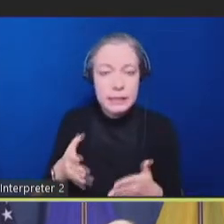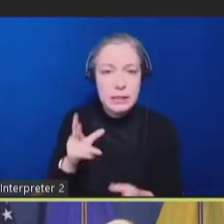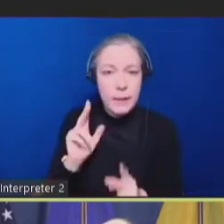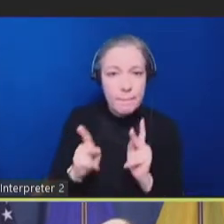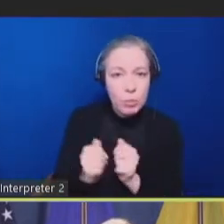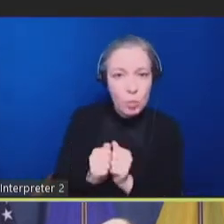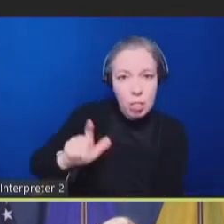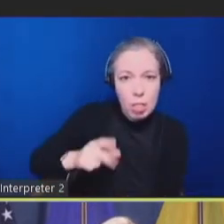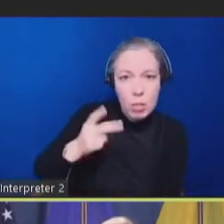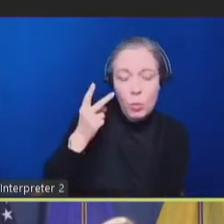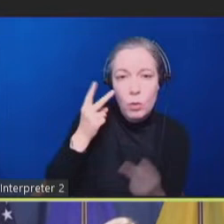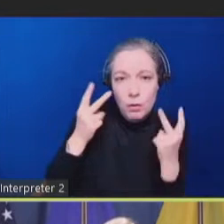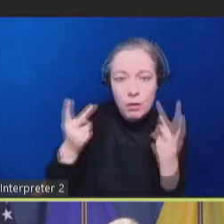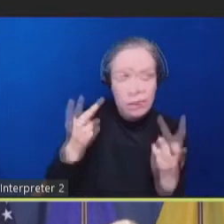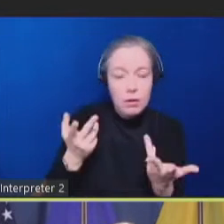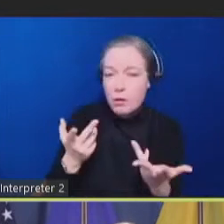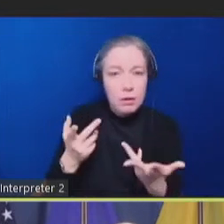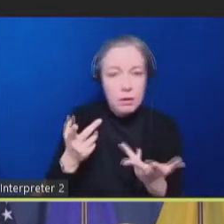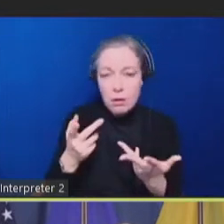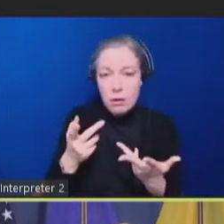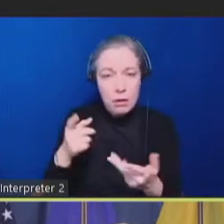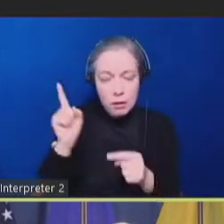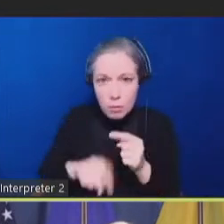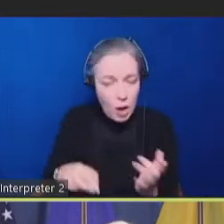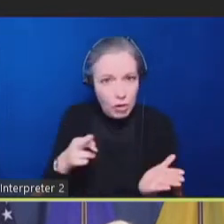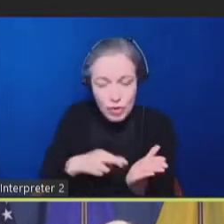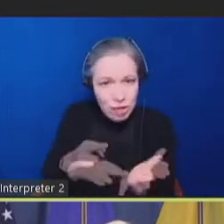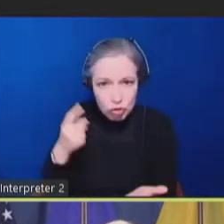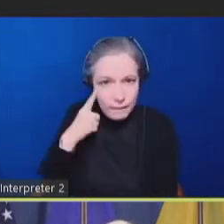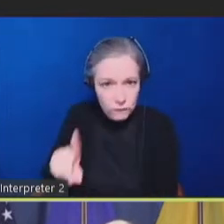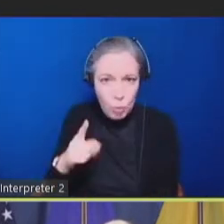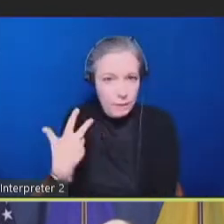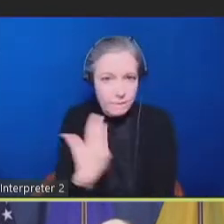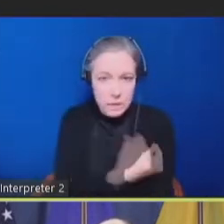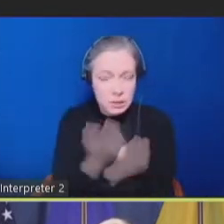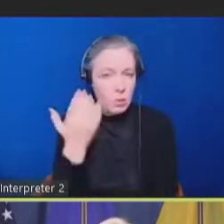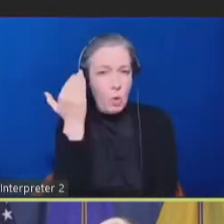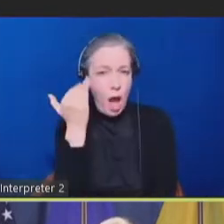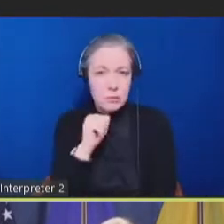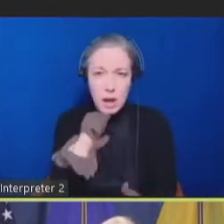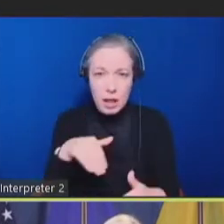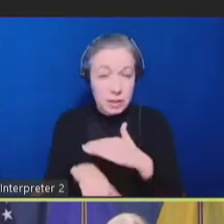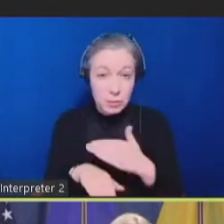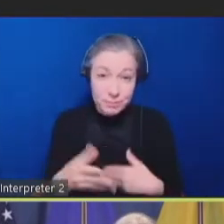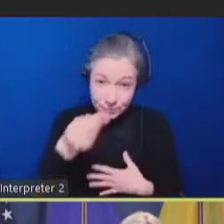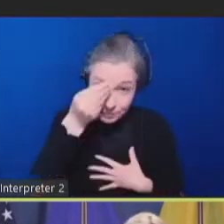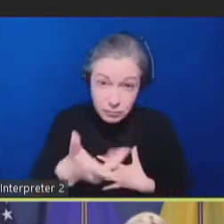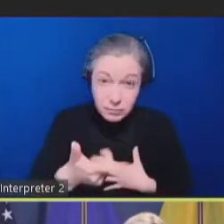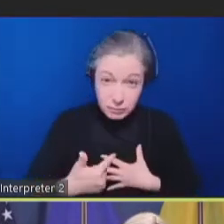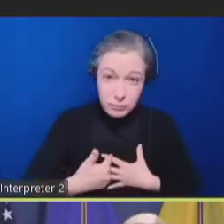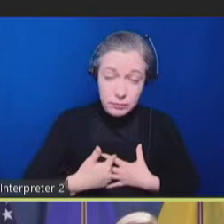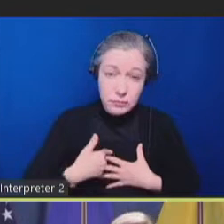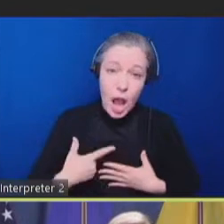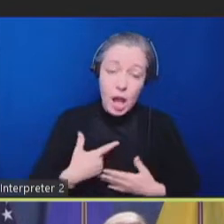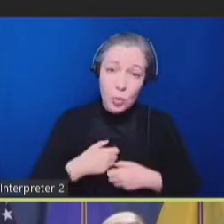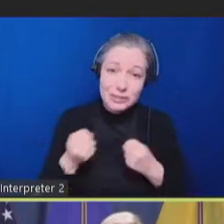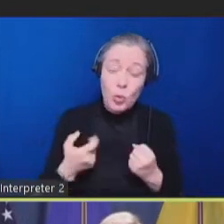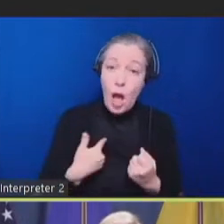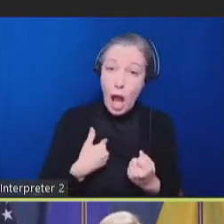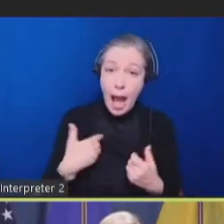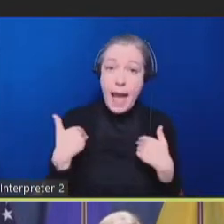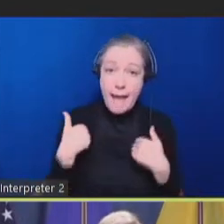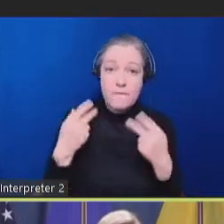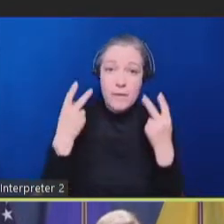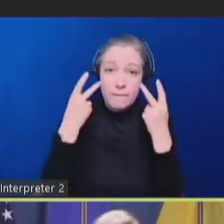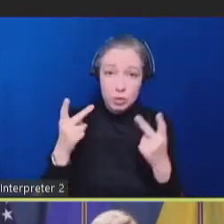who could not register vaccines because they were not in accessible formats. I will disclose I'm actually a person that has a visual disability.